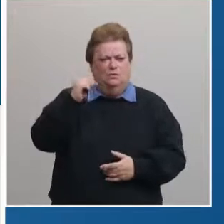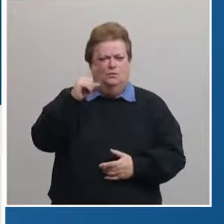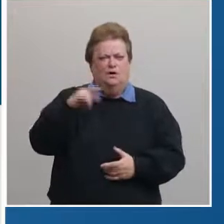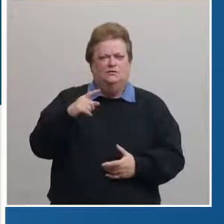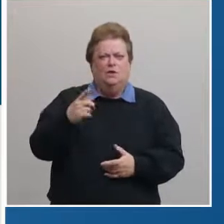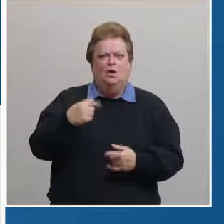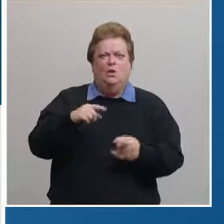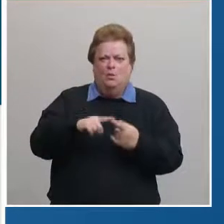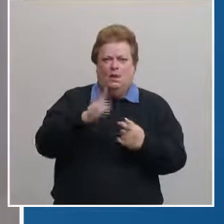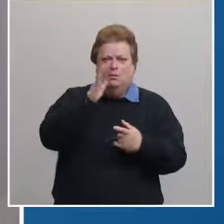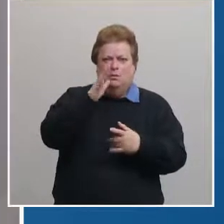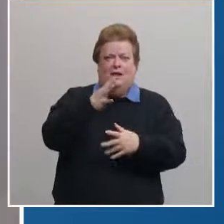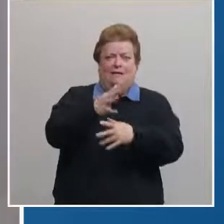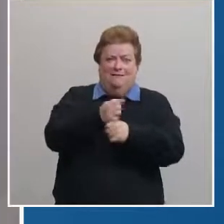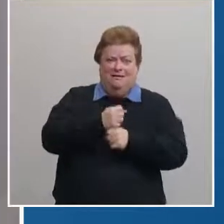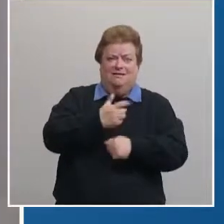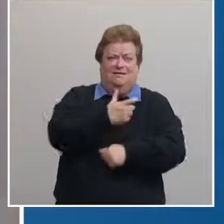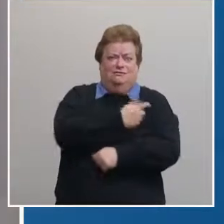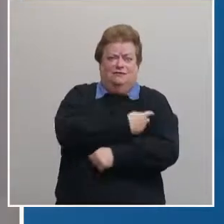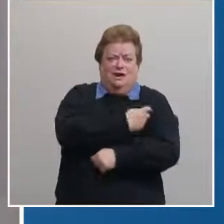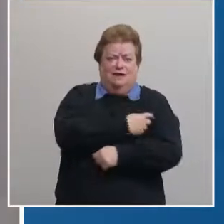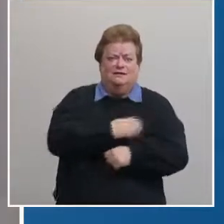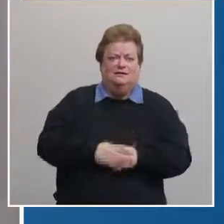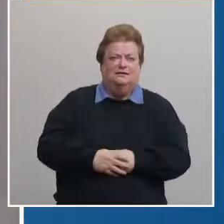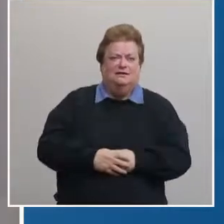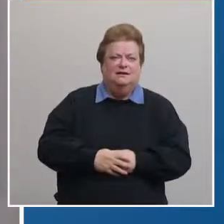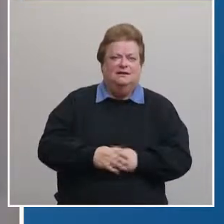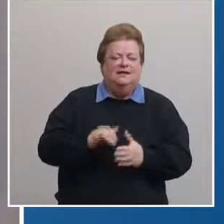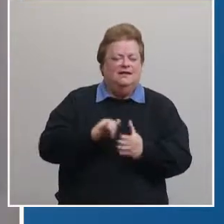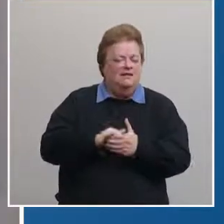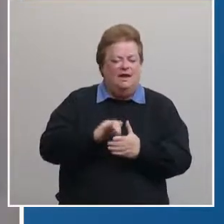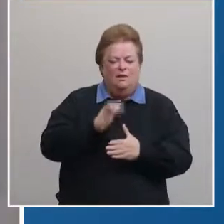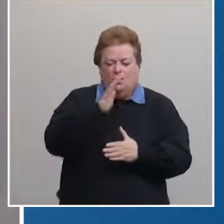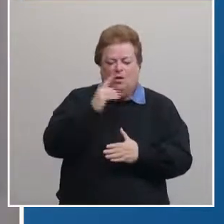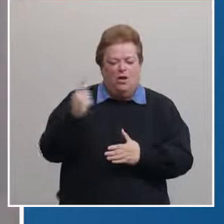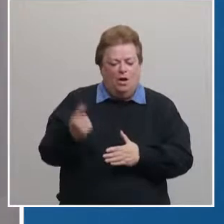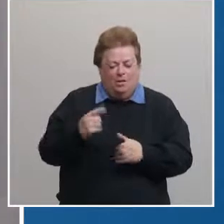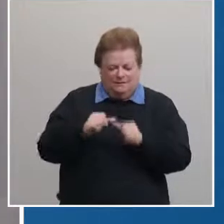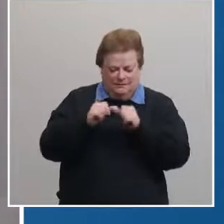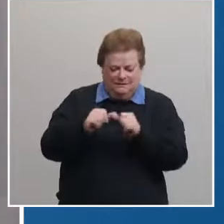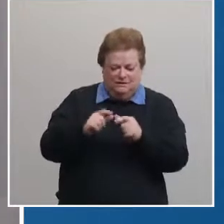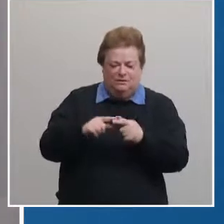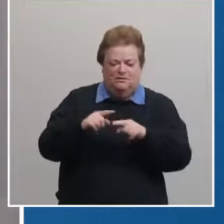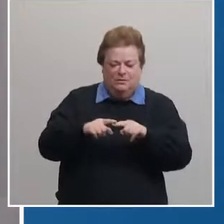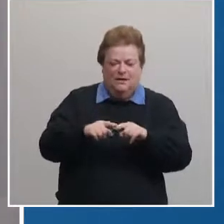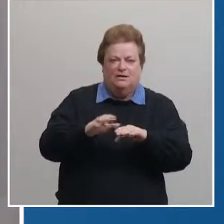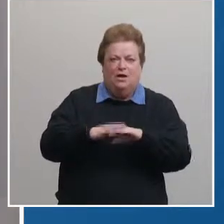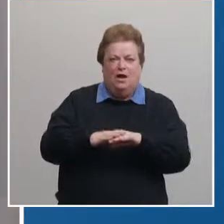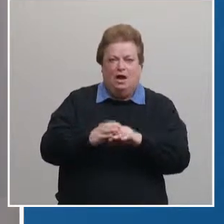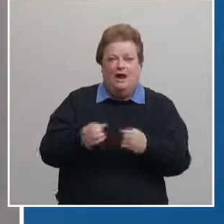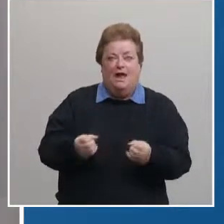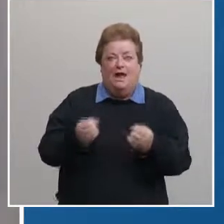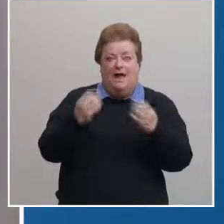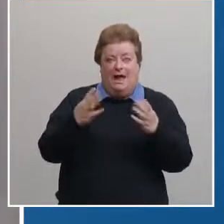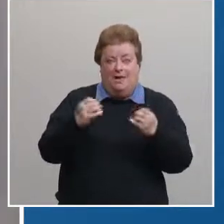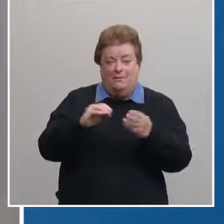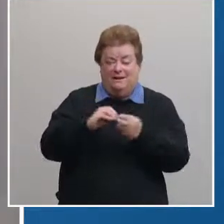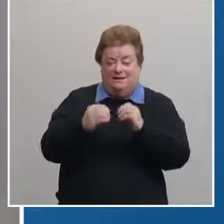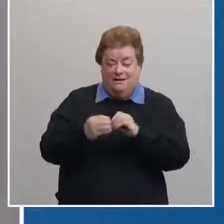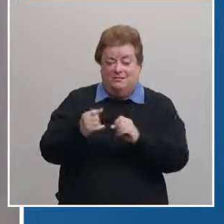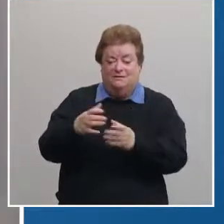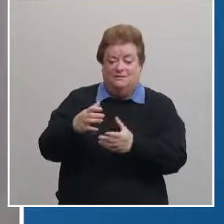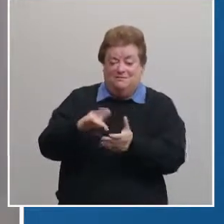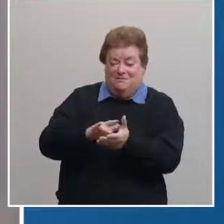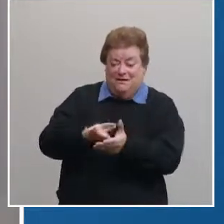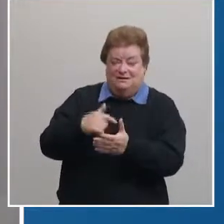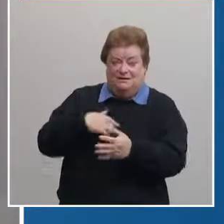expect to receive that shot the answer will continue to depend on the number of doses we receive locally and to be clear about how that